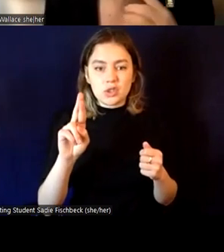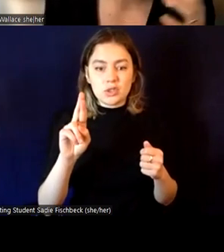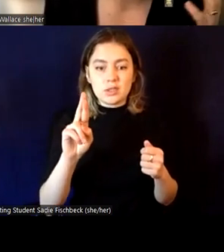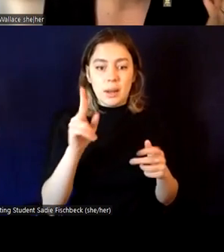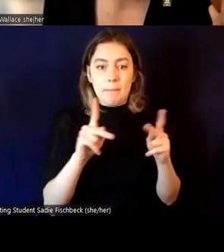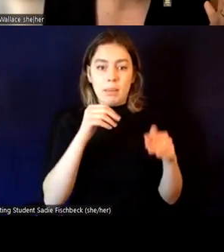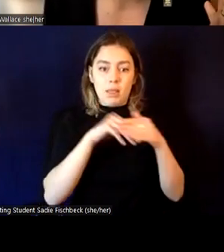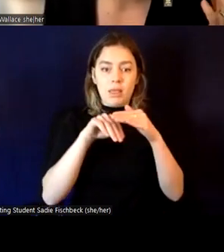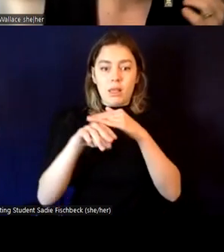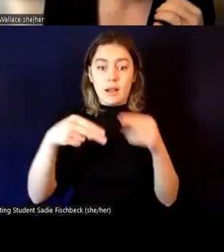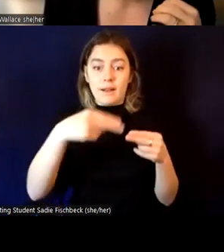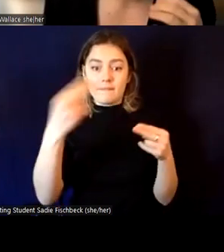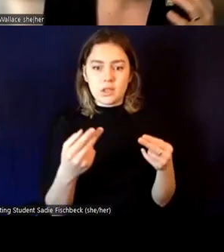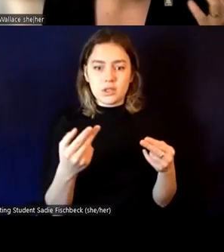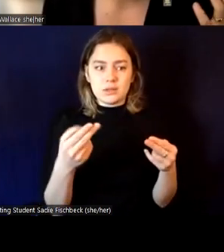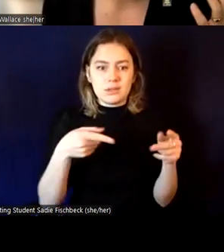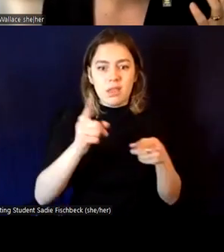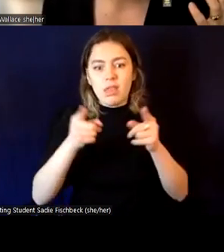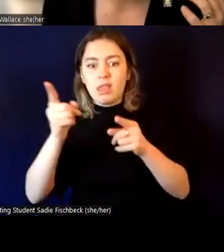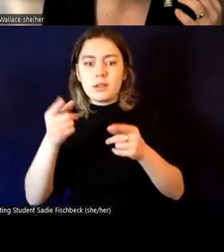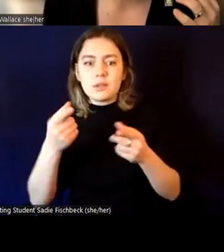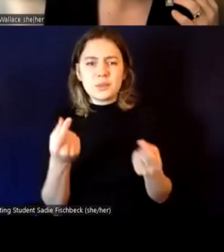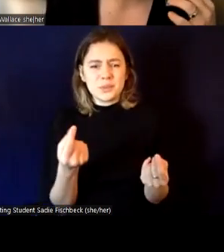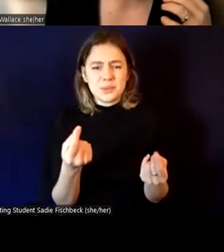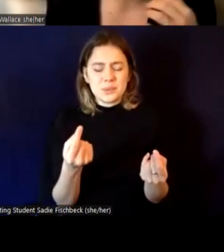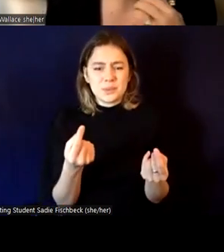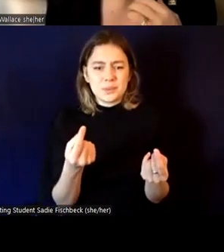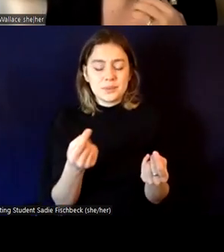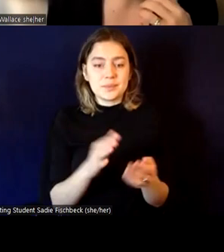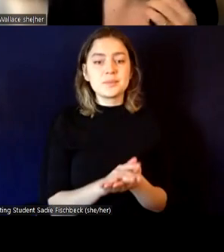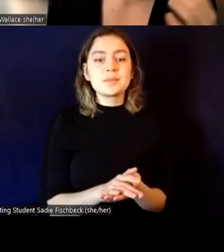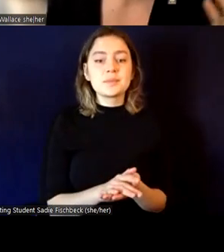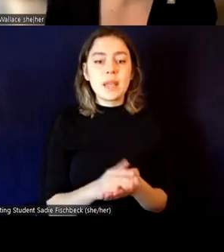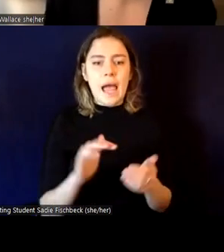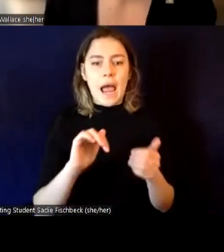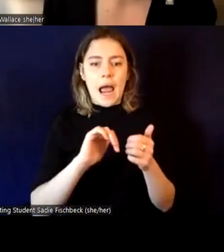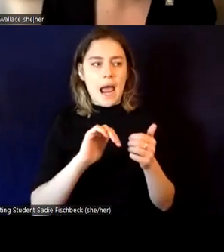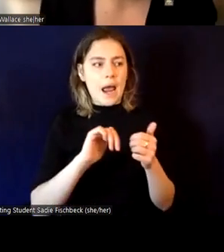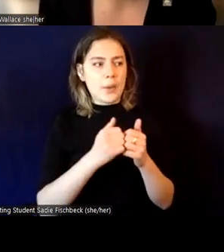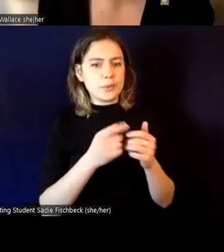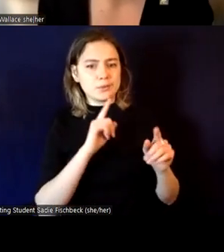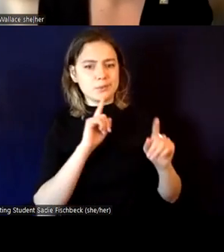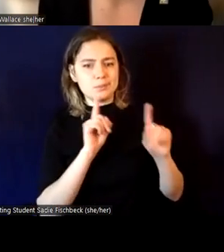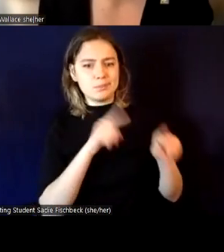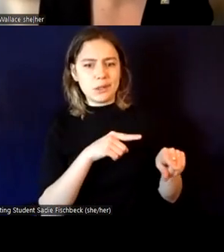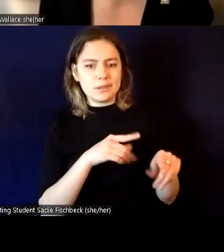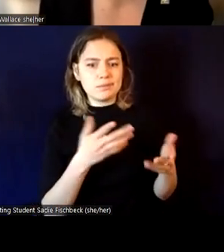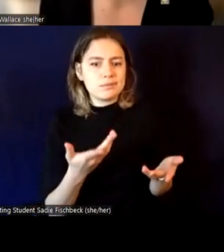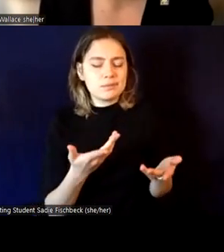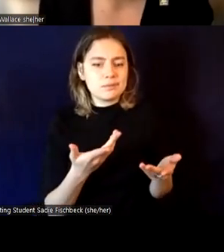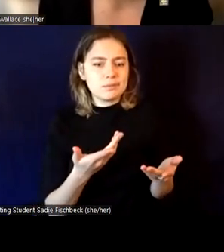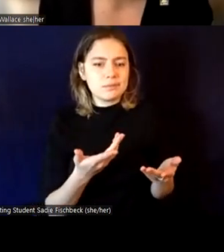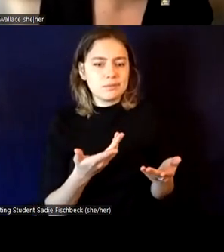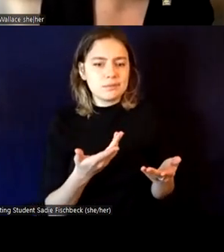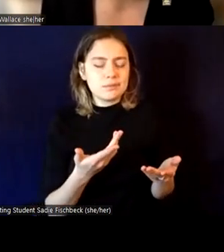is a little bit more broad about what advice do you have about responding to those who may be unenlightened and or combative about, um,